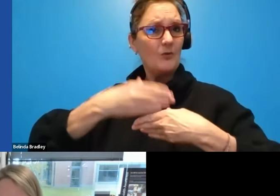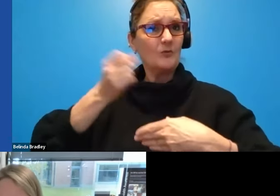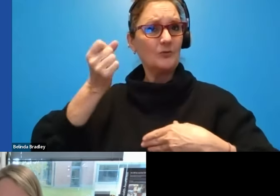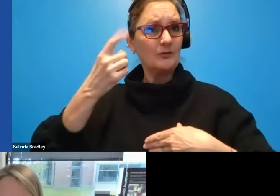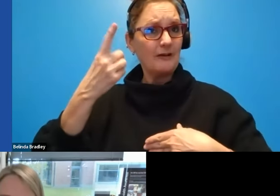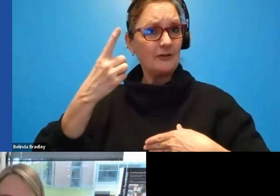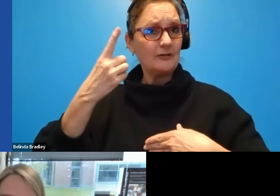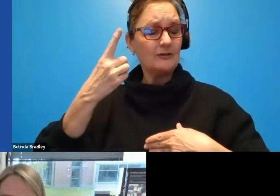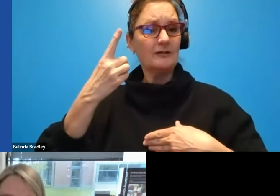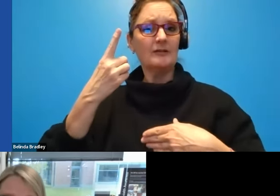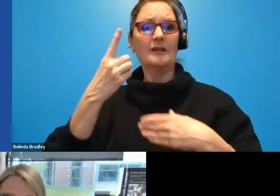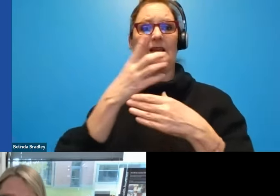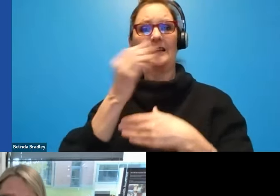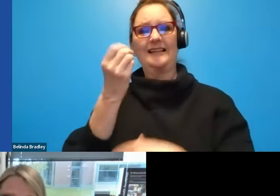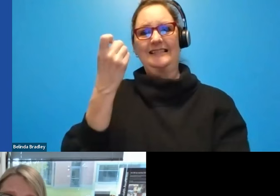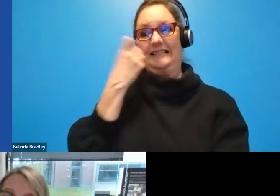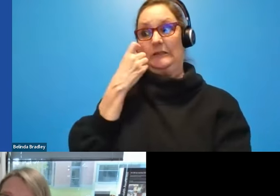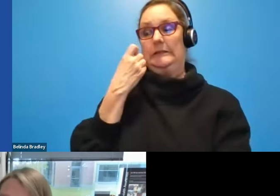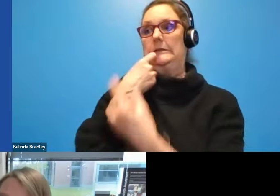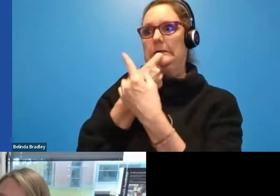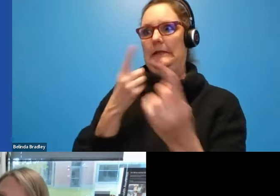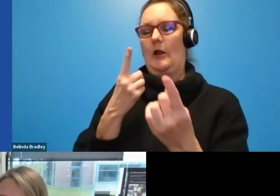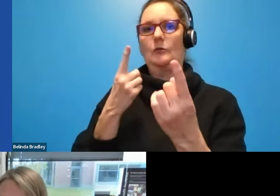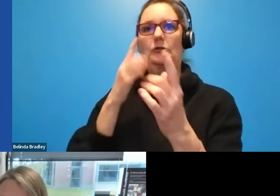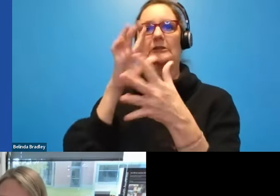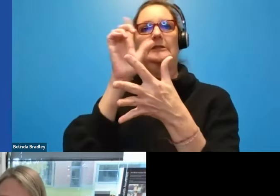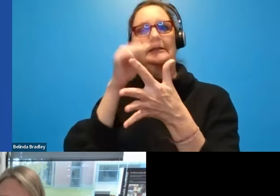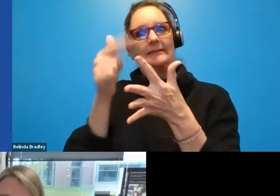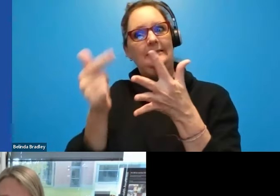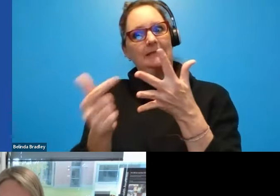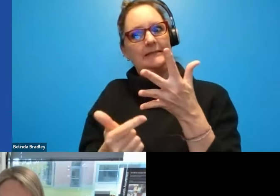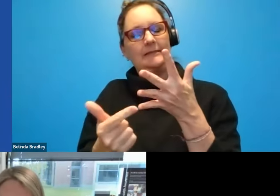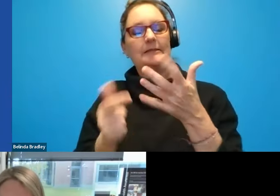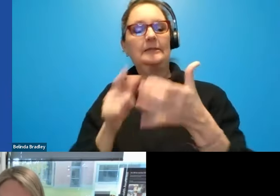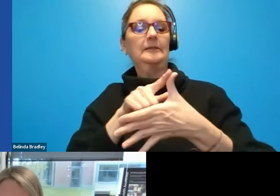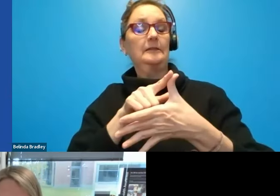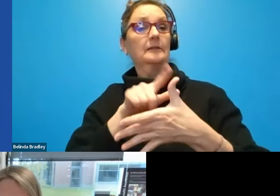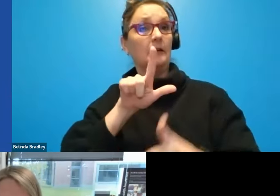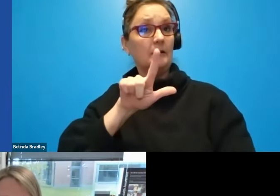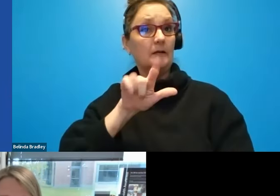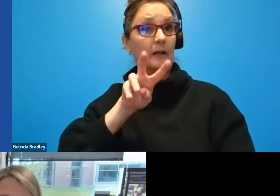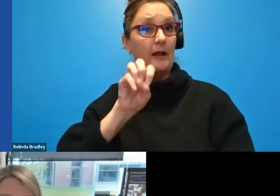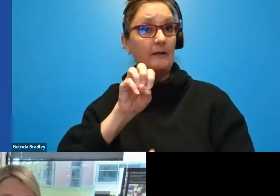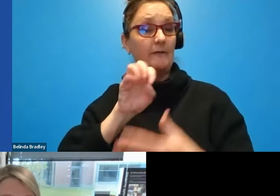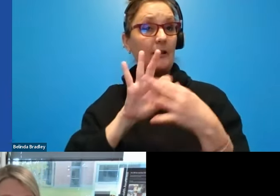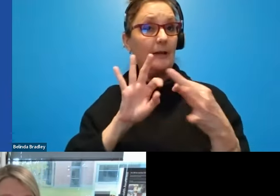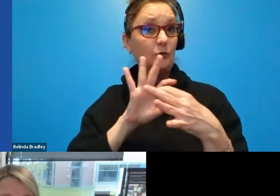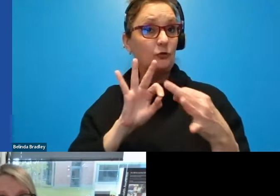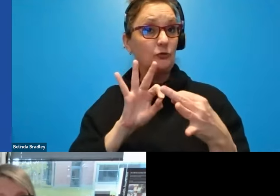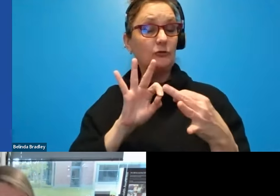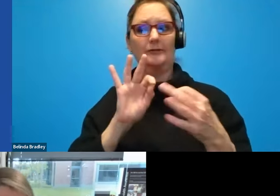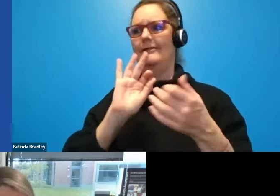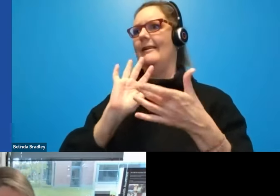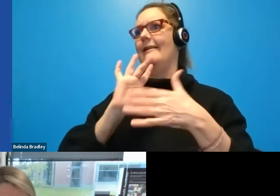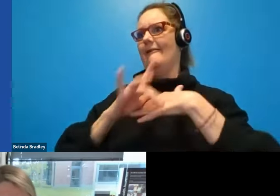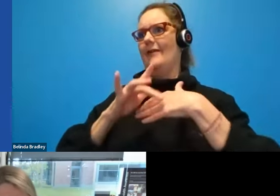we've just put out there, uh, some new features, including live captions, which is a hot topic in the industry right now. They're available online